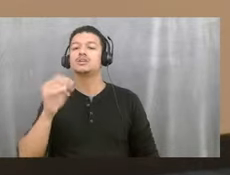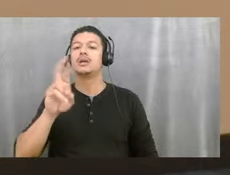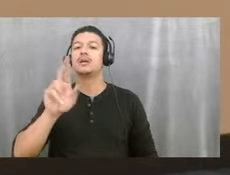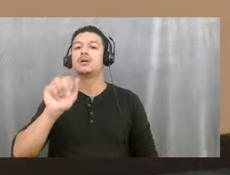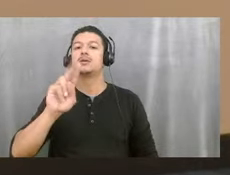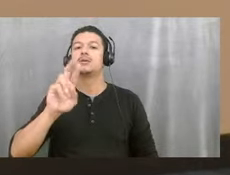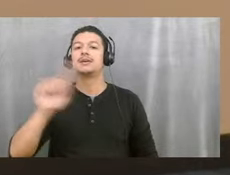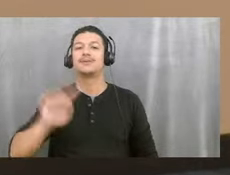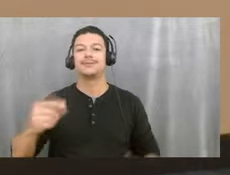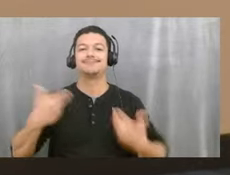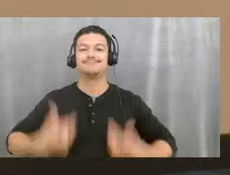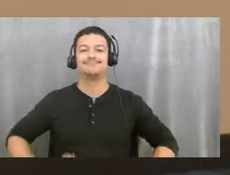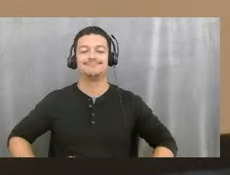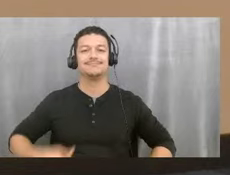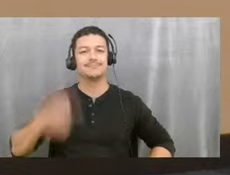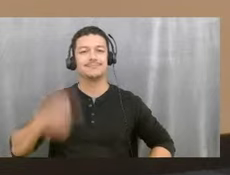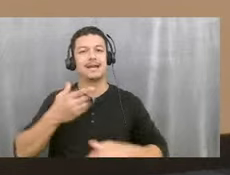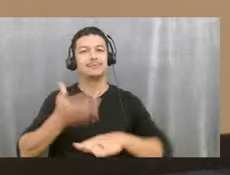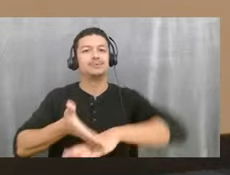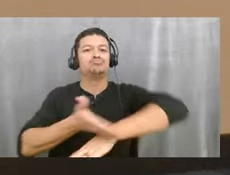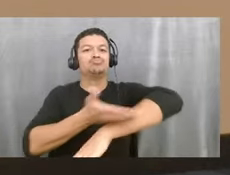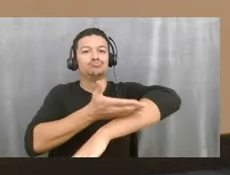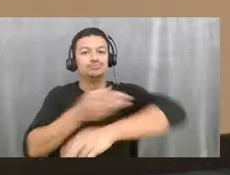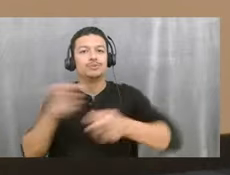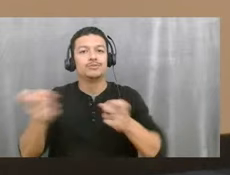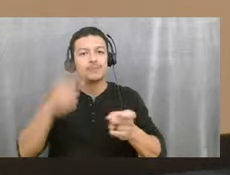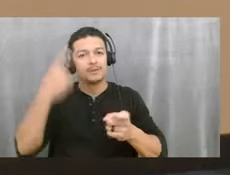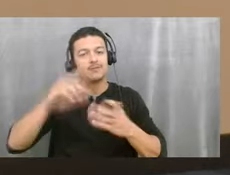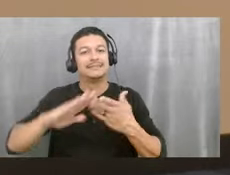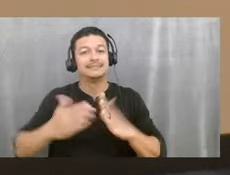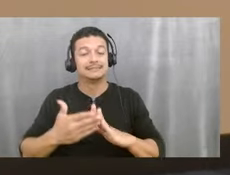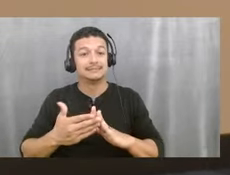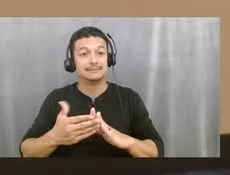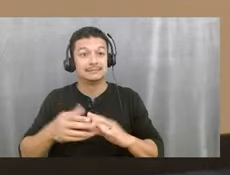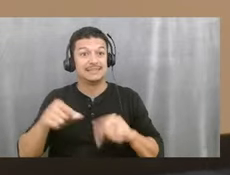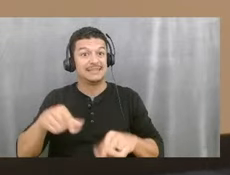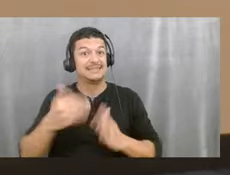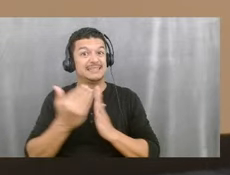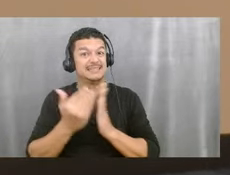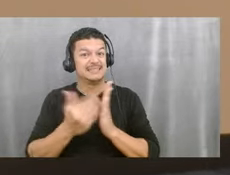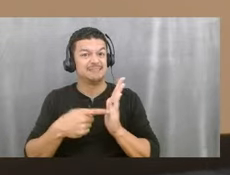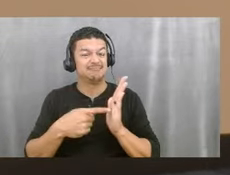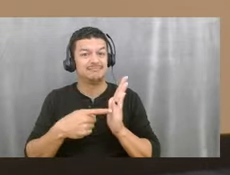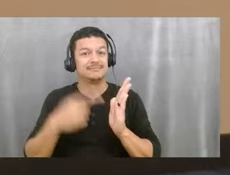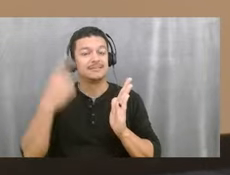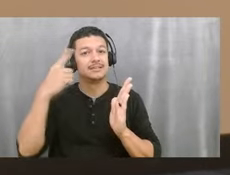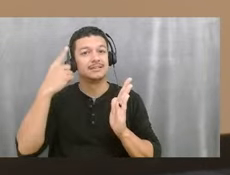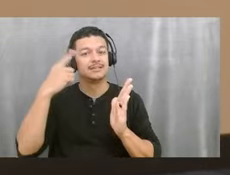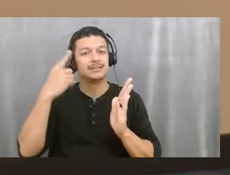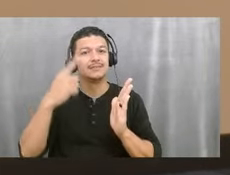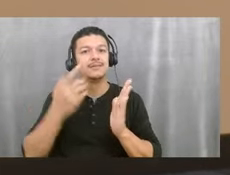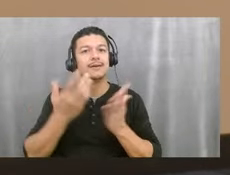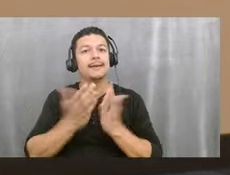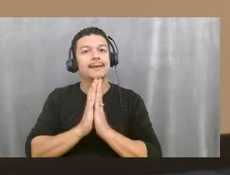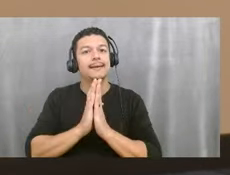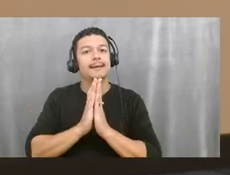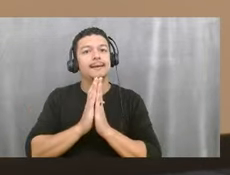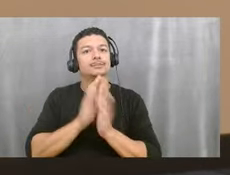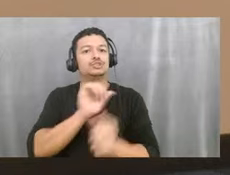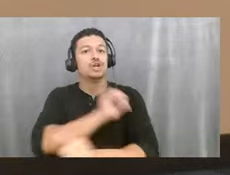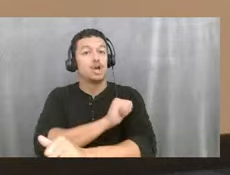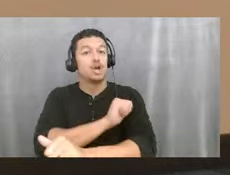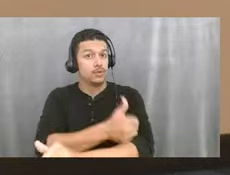for the city. And as the major just read, this item is to ask an authorization from city commission to utilize